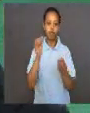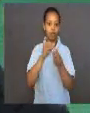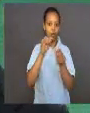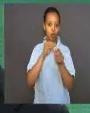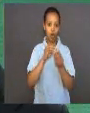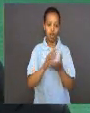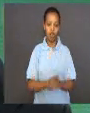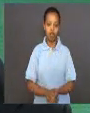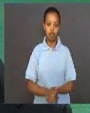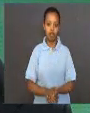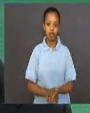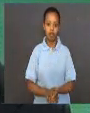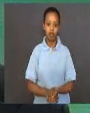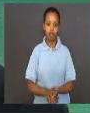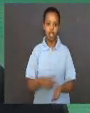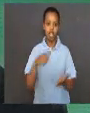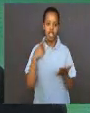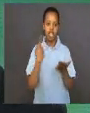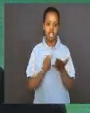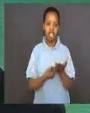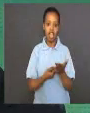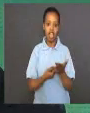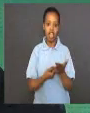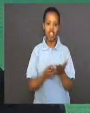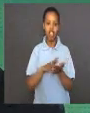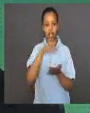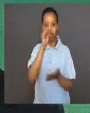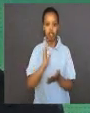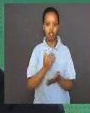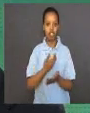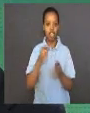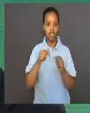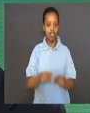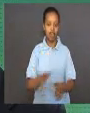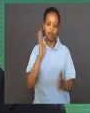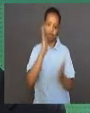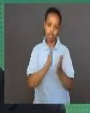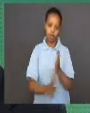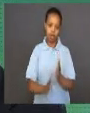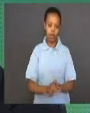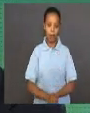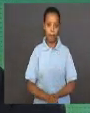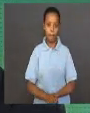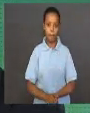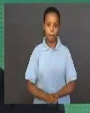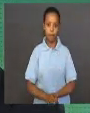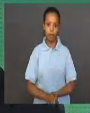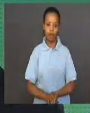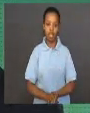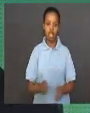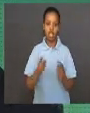This concludes our lesson today, students. To review,